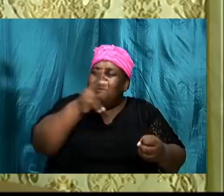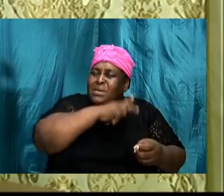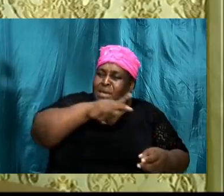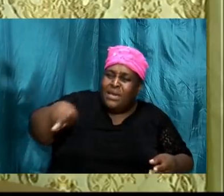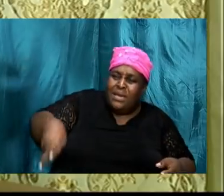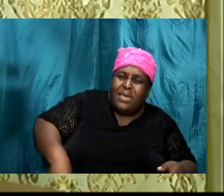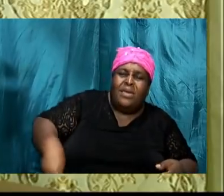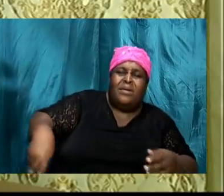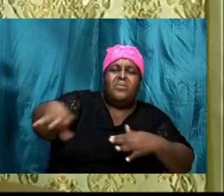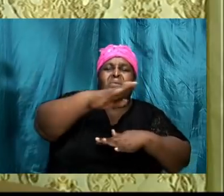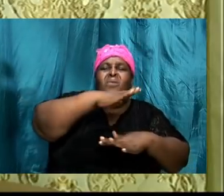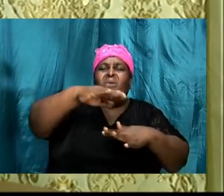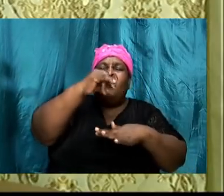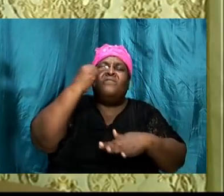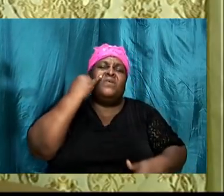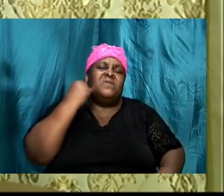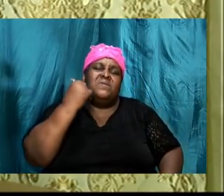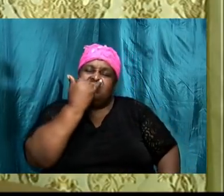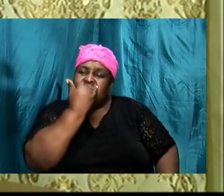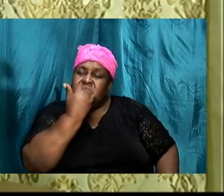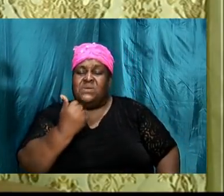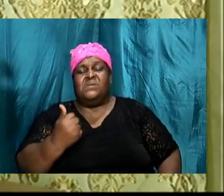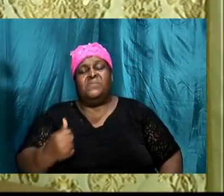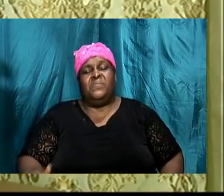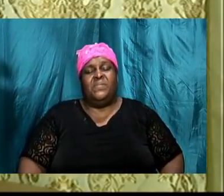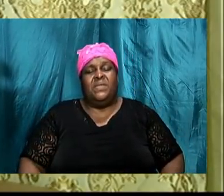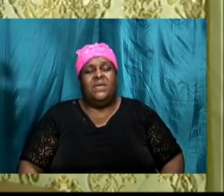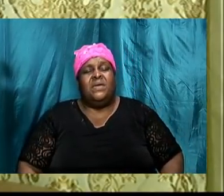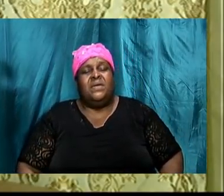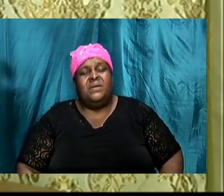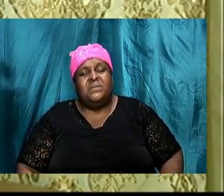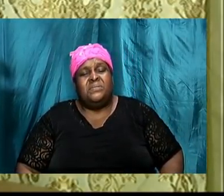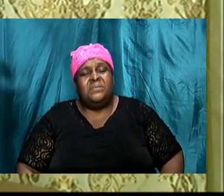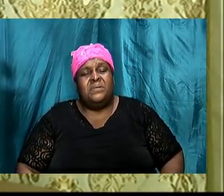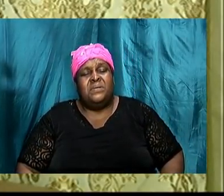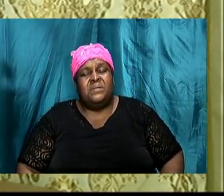1st Samuel 8 and you can read that one